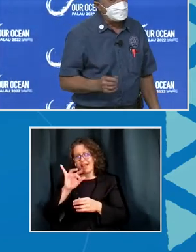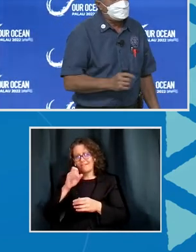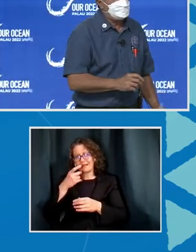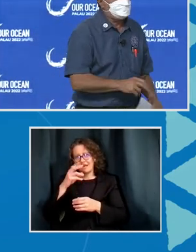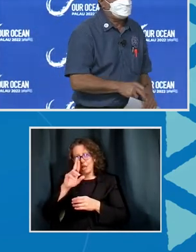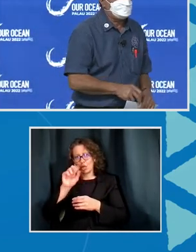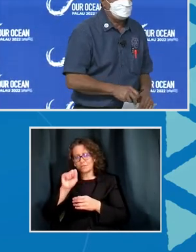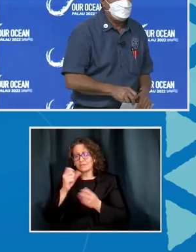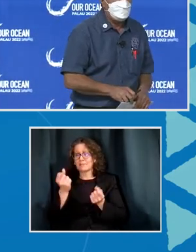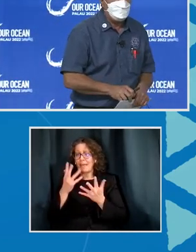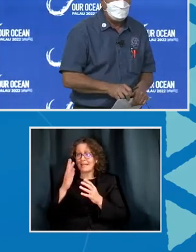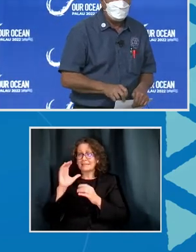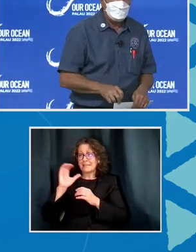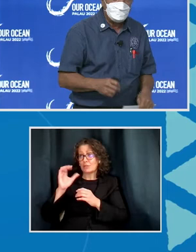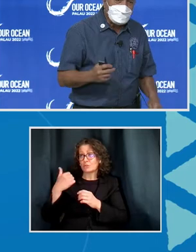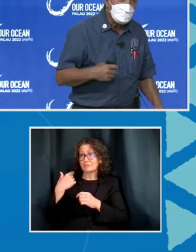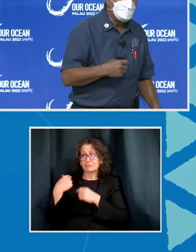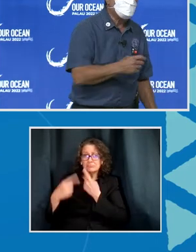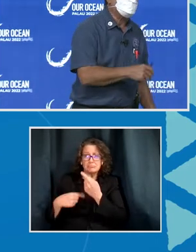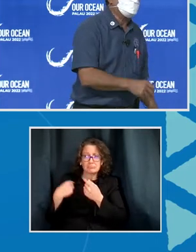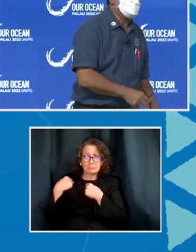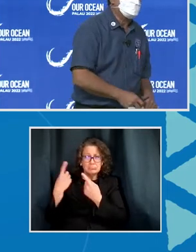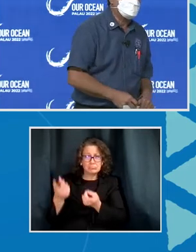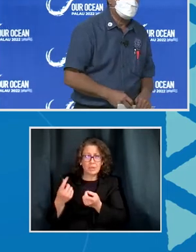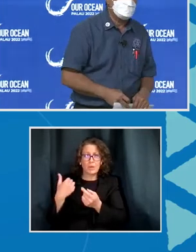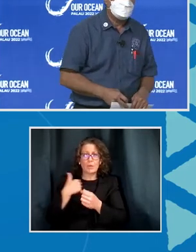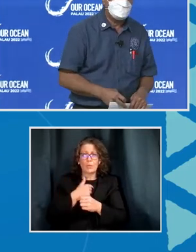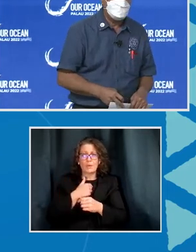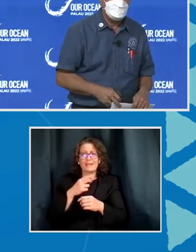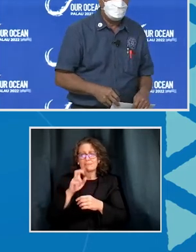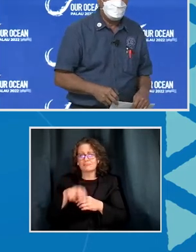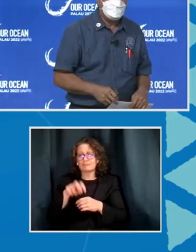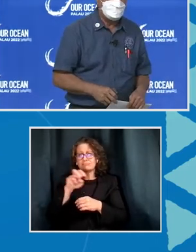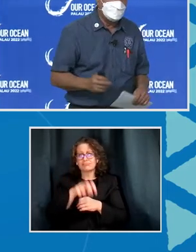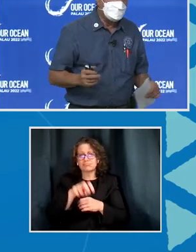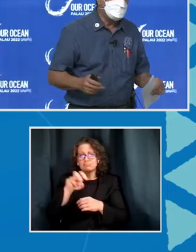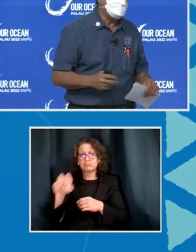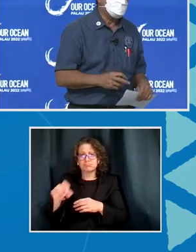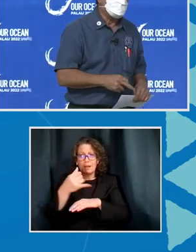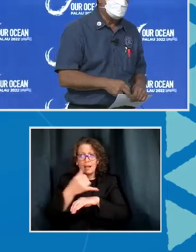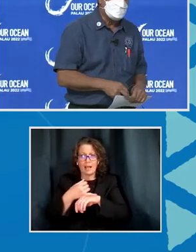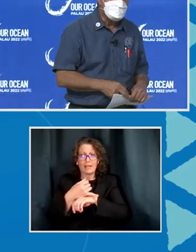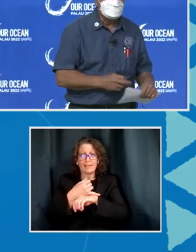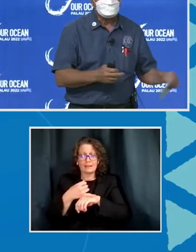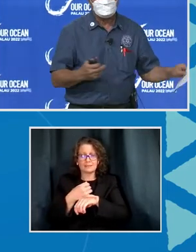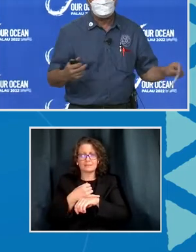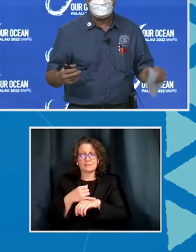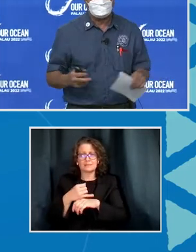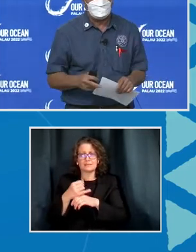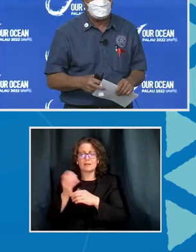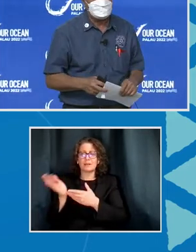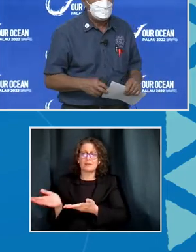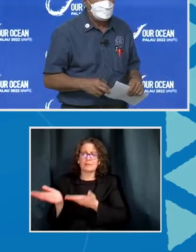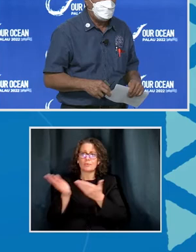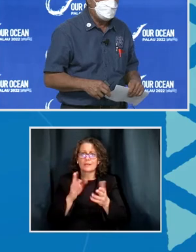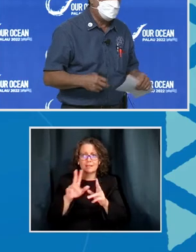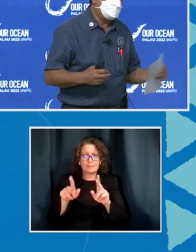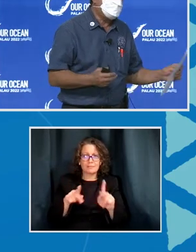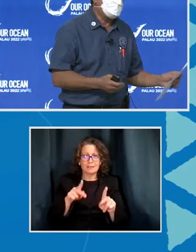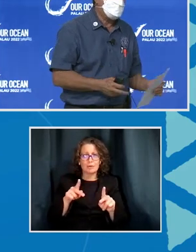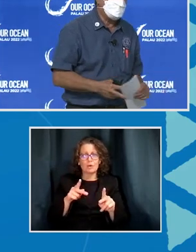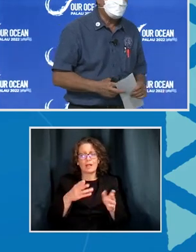have navigated ourselves between islands, bringing people and carbers between ourselves,